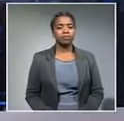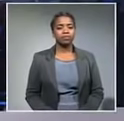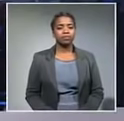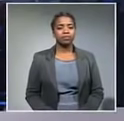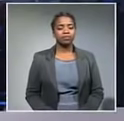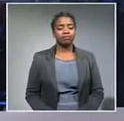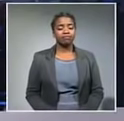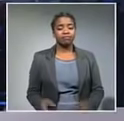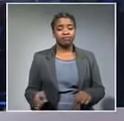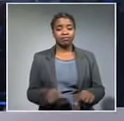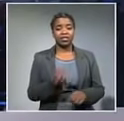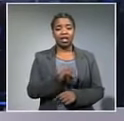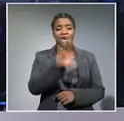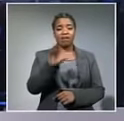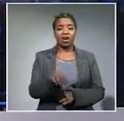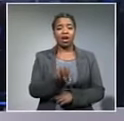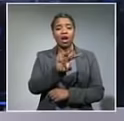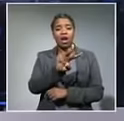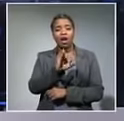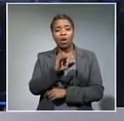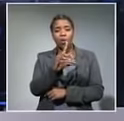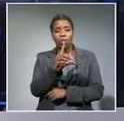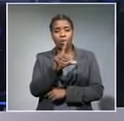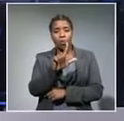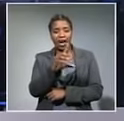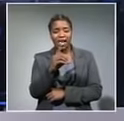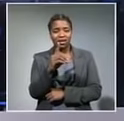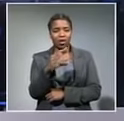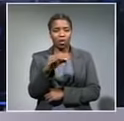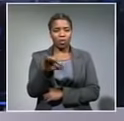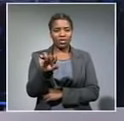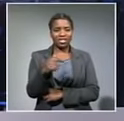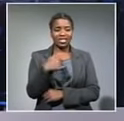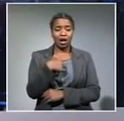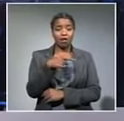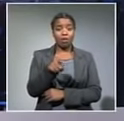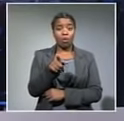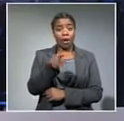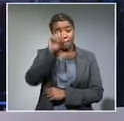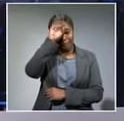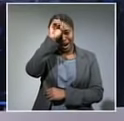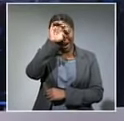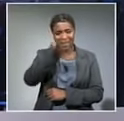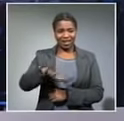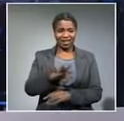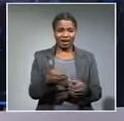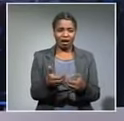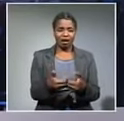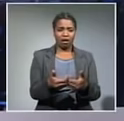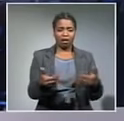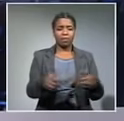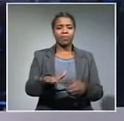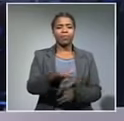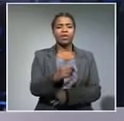well back home now and we go to the wild coast where a bitter battle for mining resources is tearing a village apart for